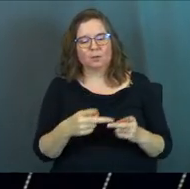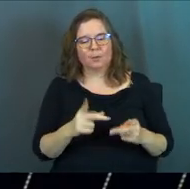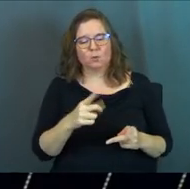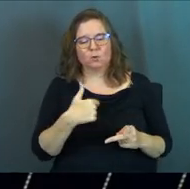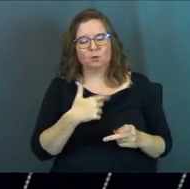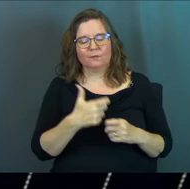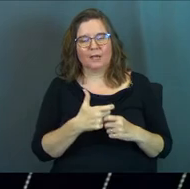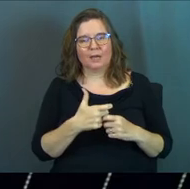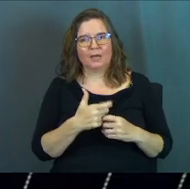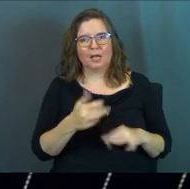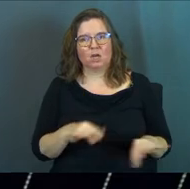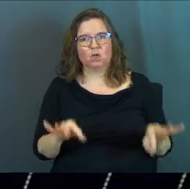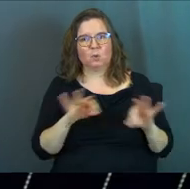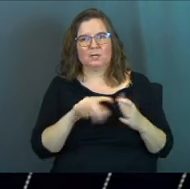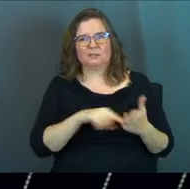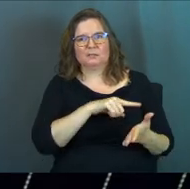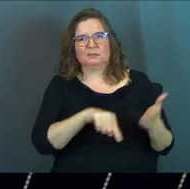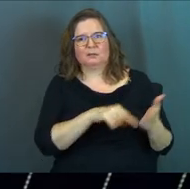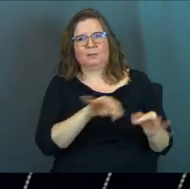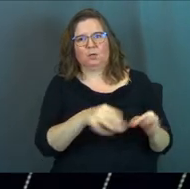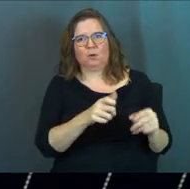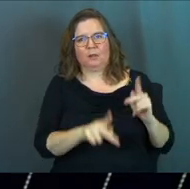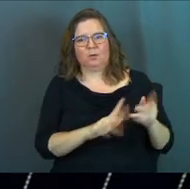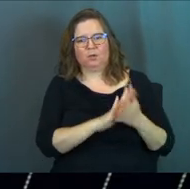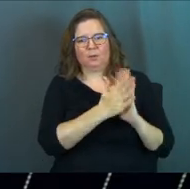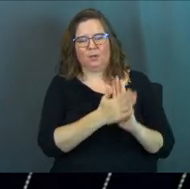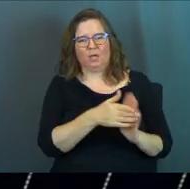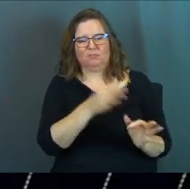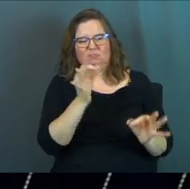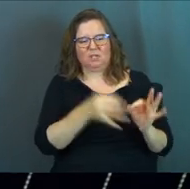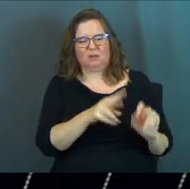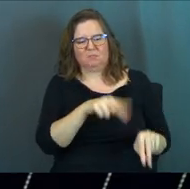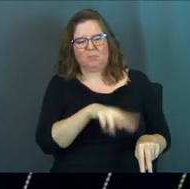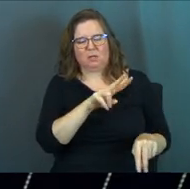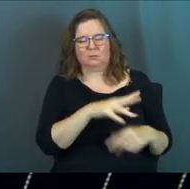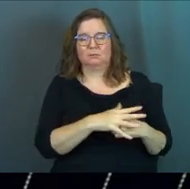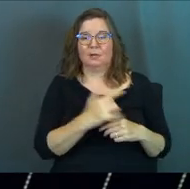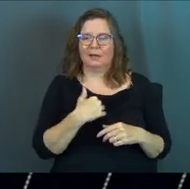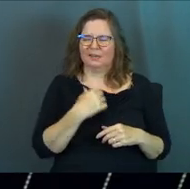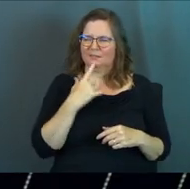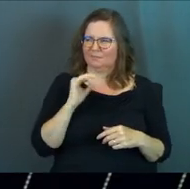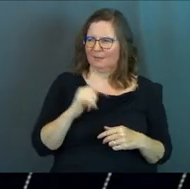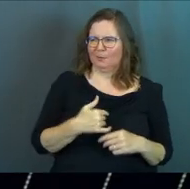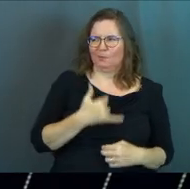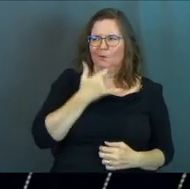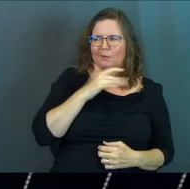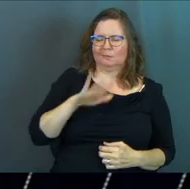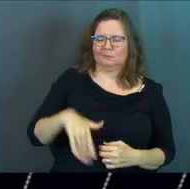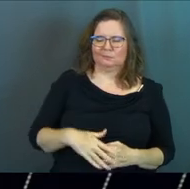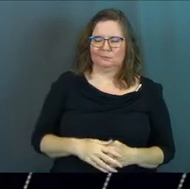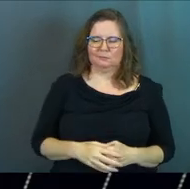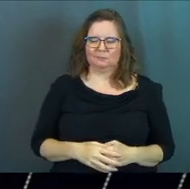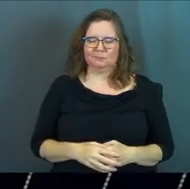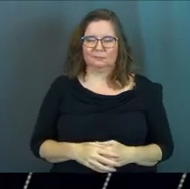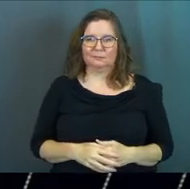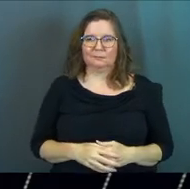to a place where you've got a critical spirit toward other people. You've become judgmental. And I said, Jim, you're wrong.